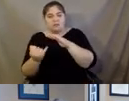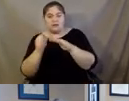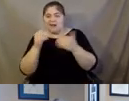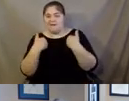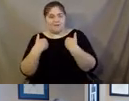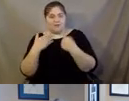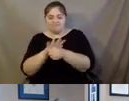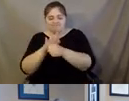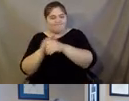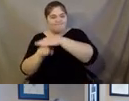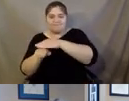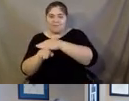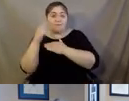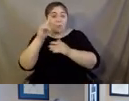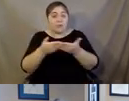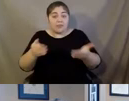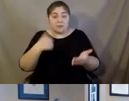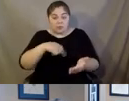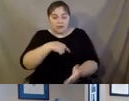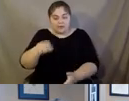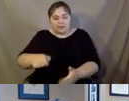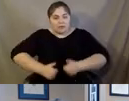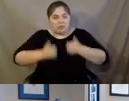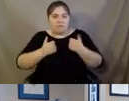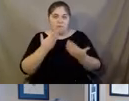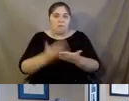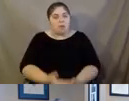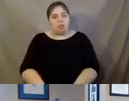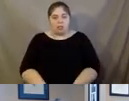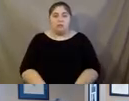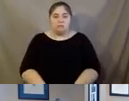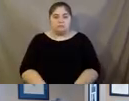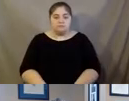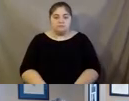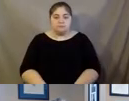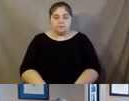access to the things that we need to live well. Next slide.